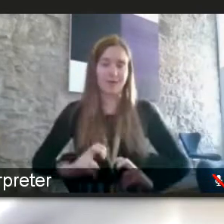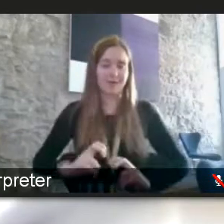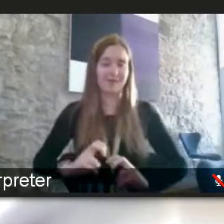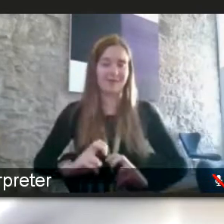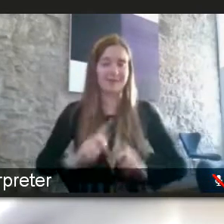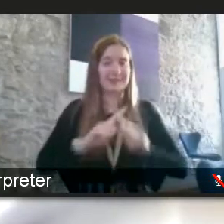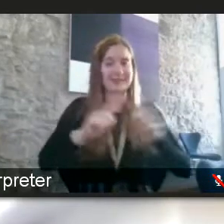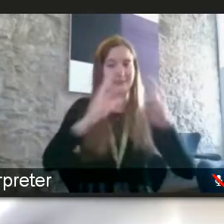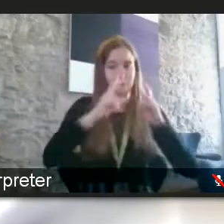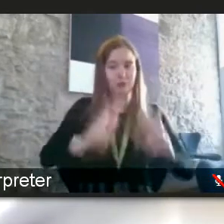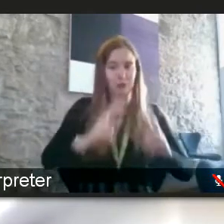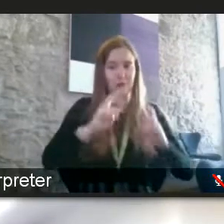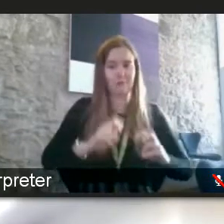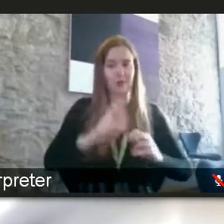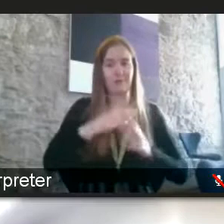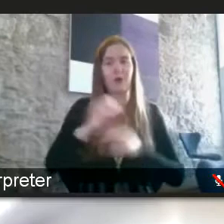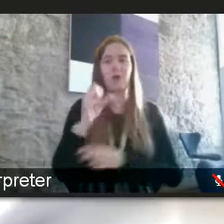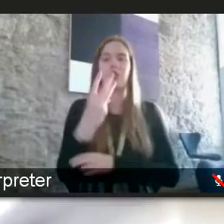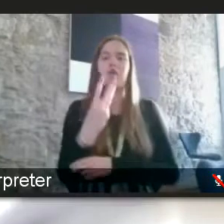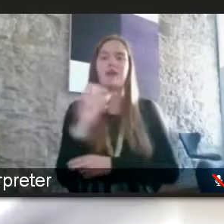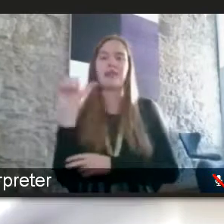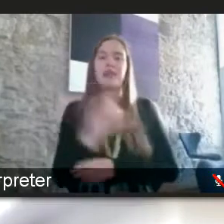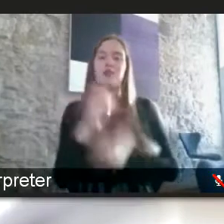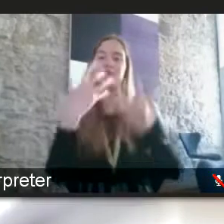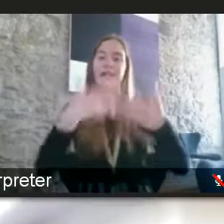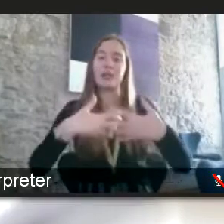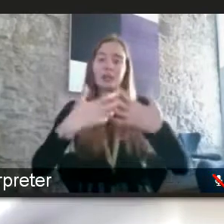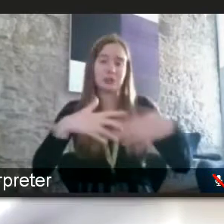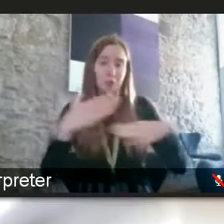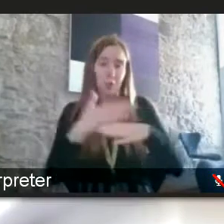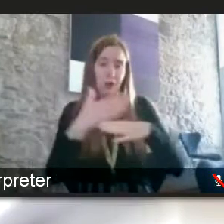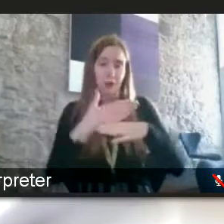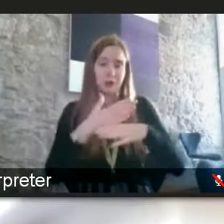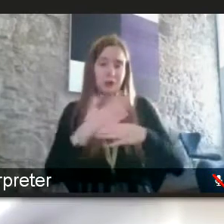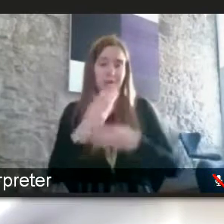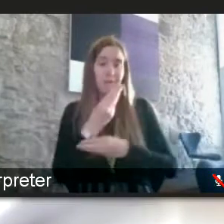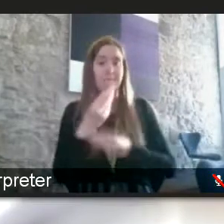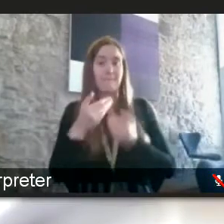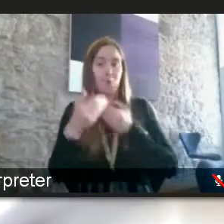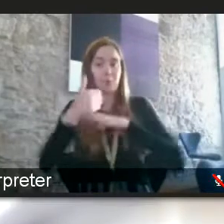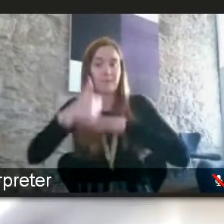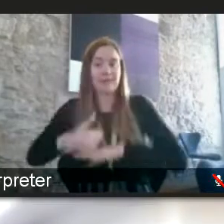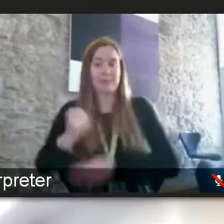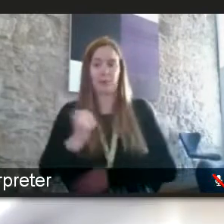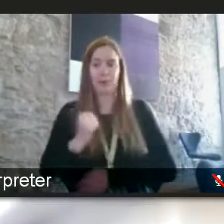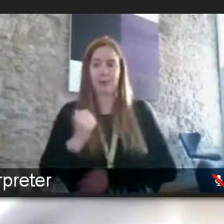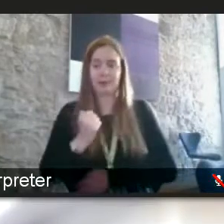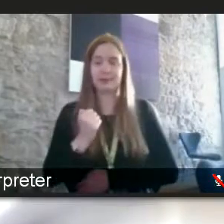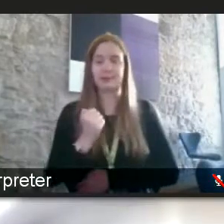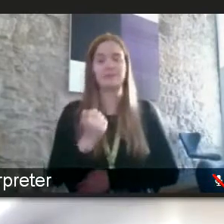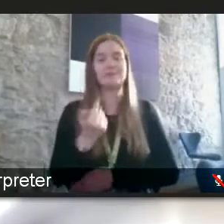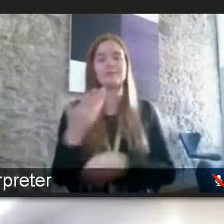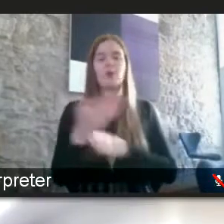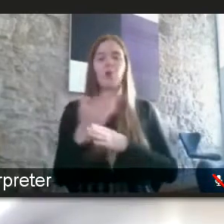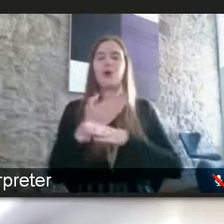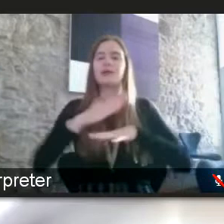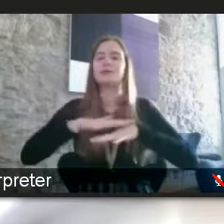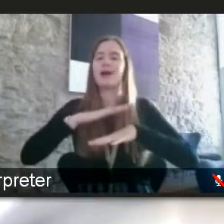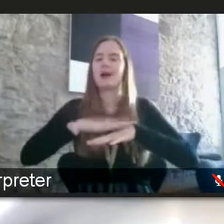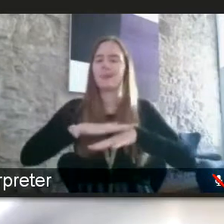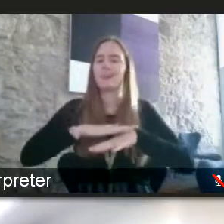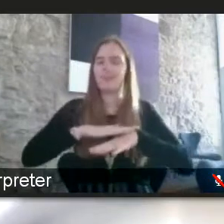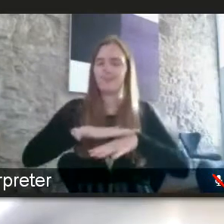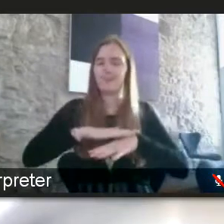survey of almost 3000 engineering workers including many in scotland and it's about working time okay